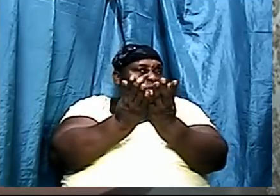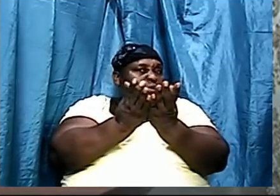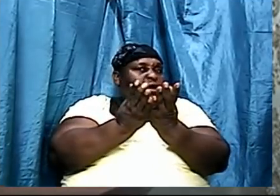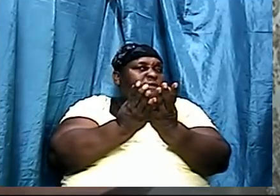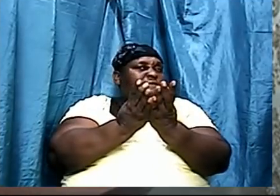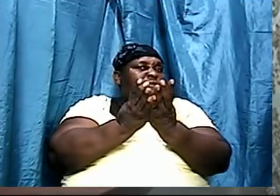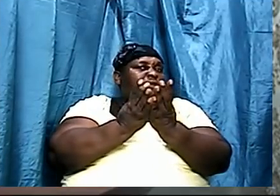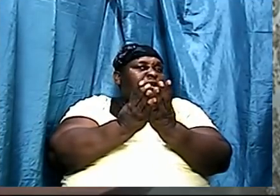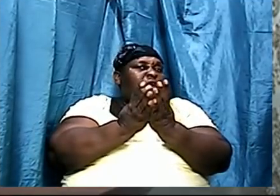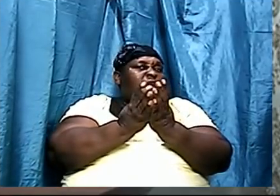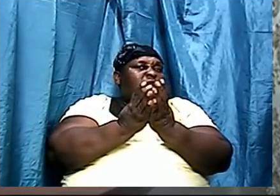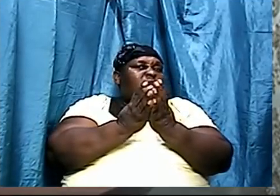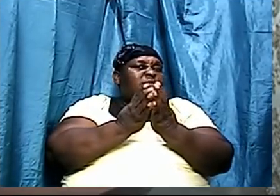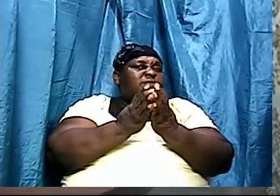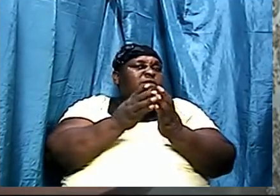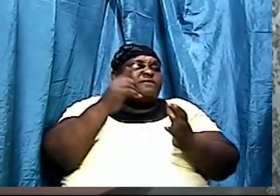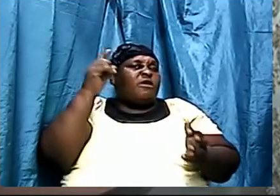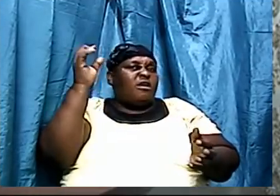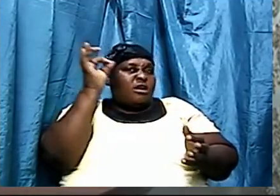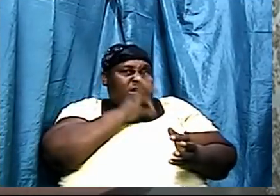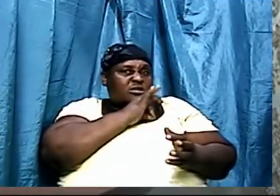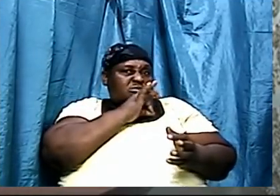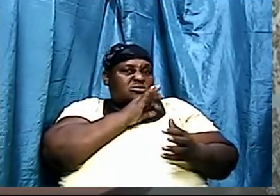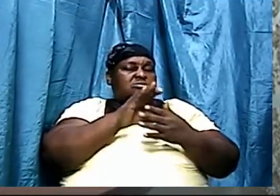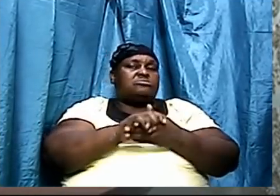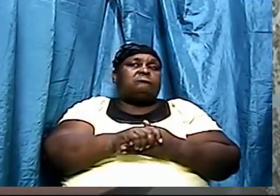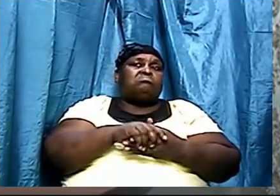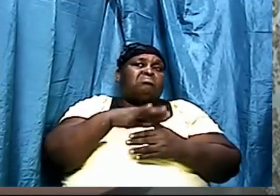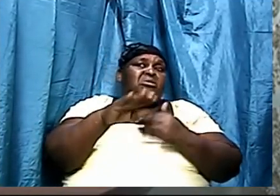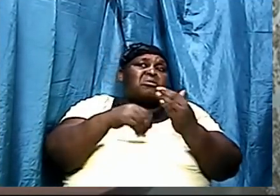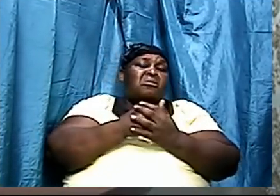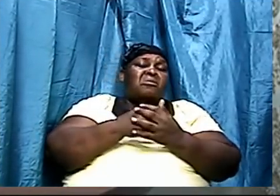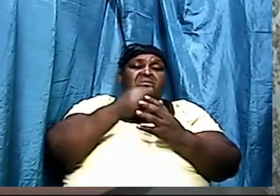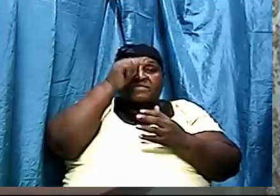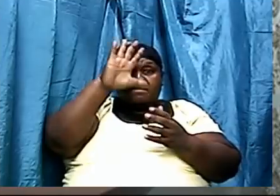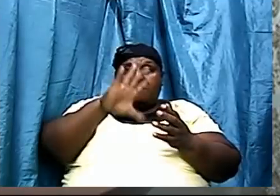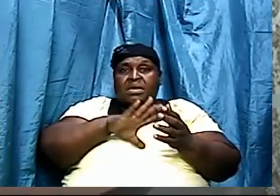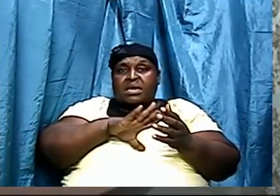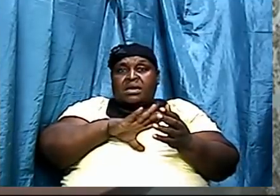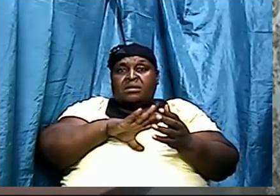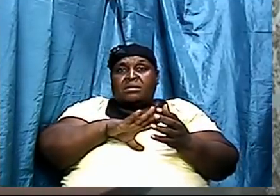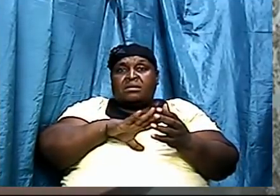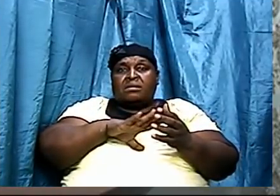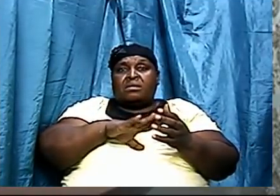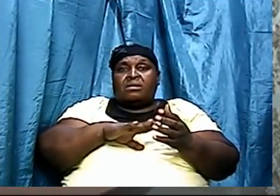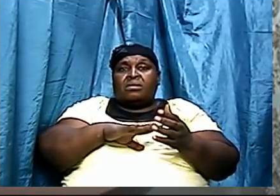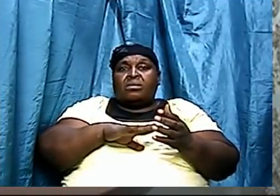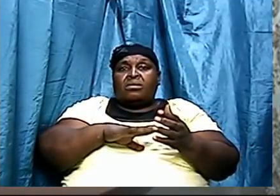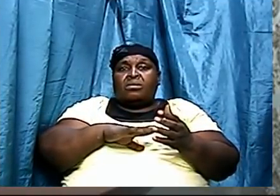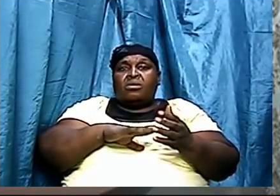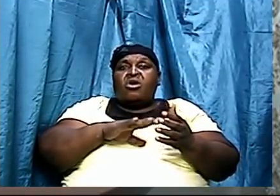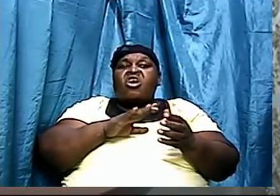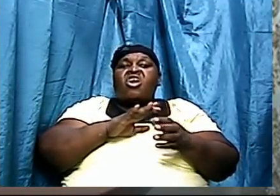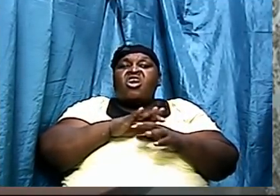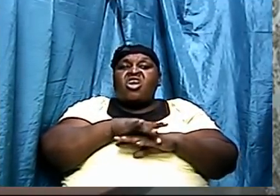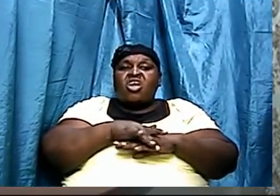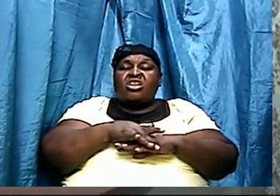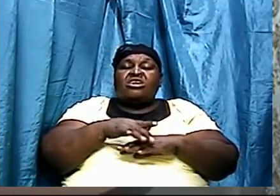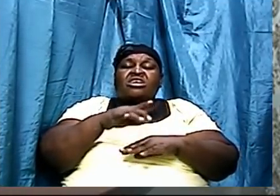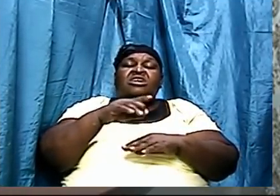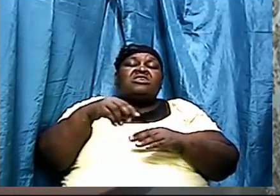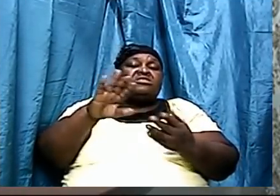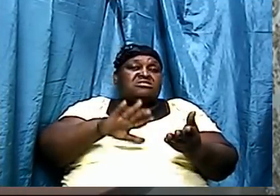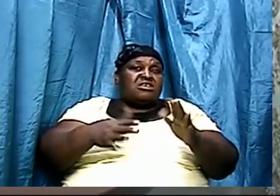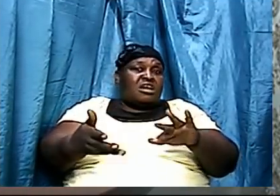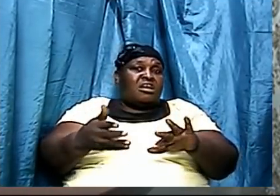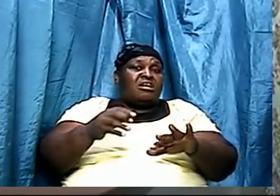have come across the scene all of men that we spoke about in the earlier part of the Bible study they died in their folly and